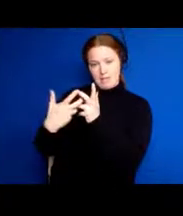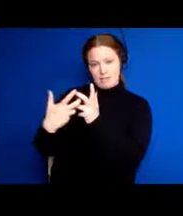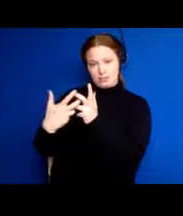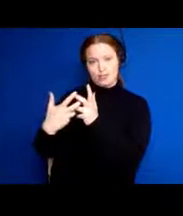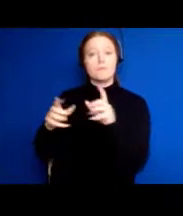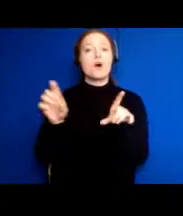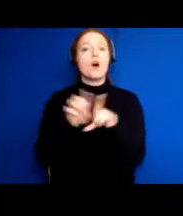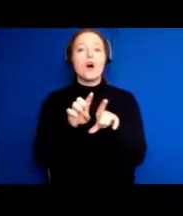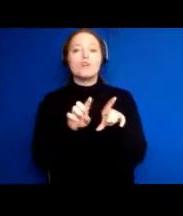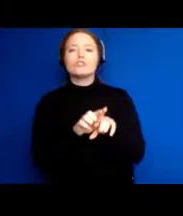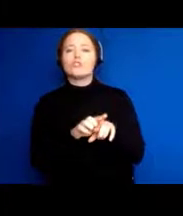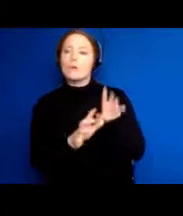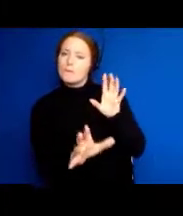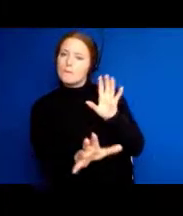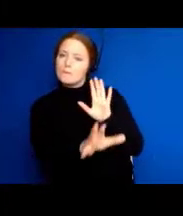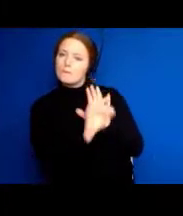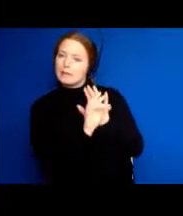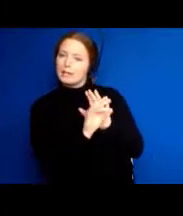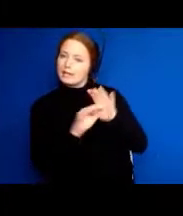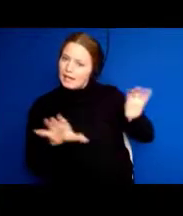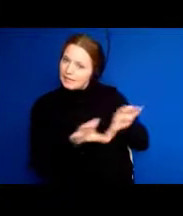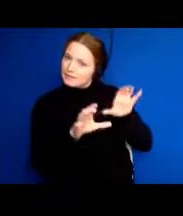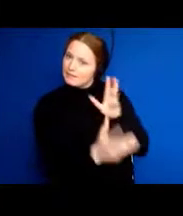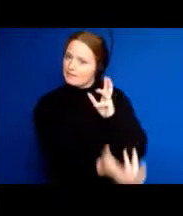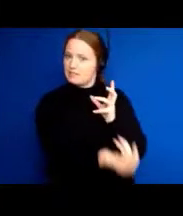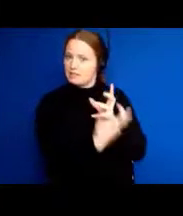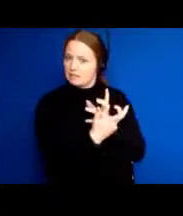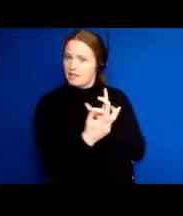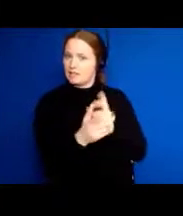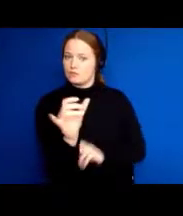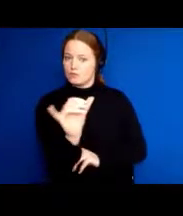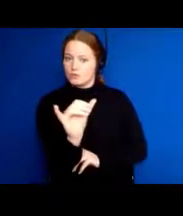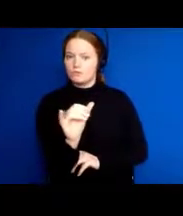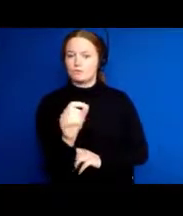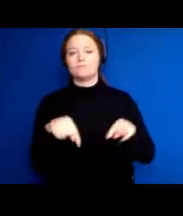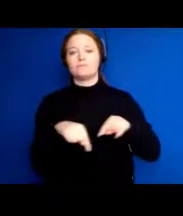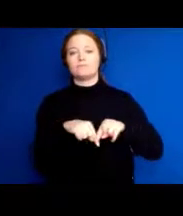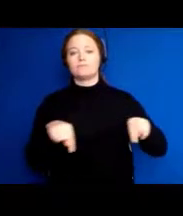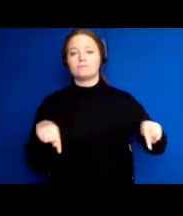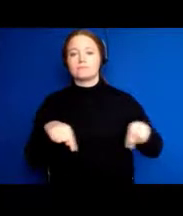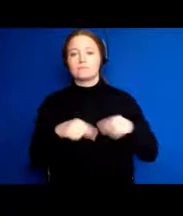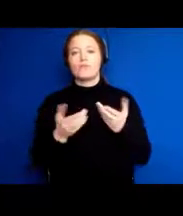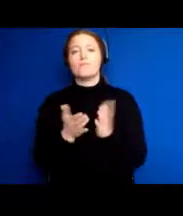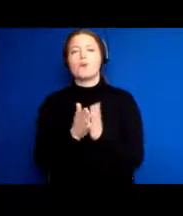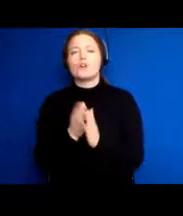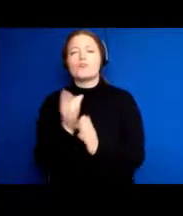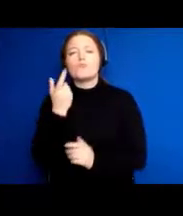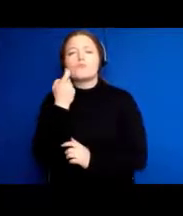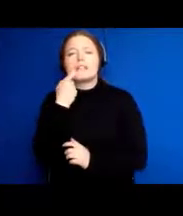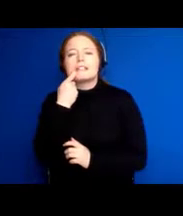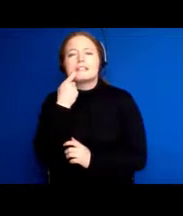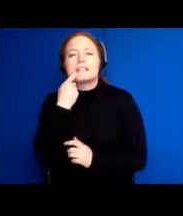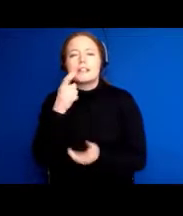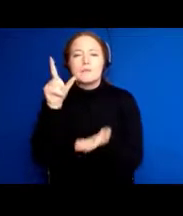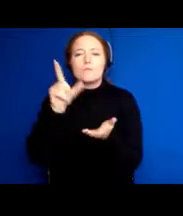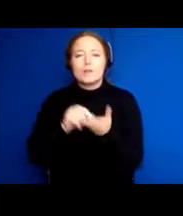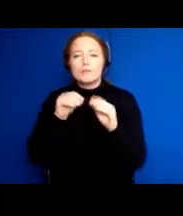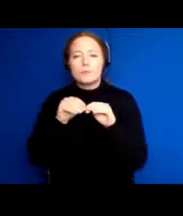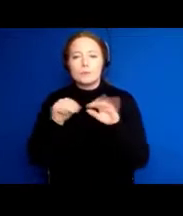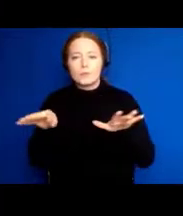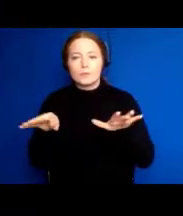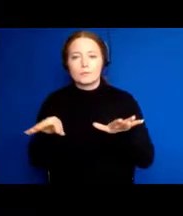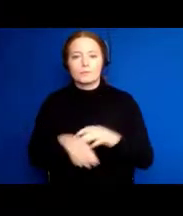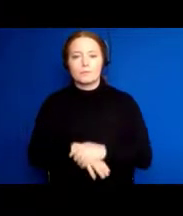And this is a book that came out recently. It was just published a couple of months ago. It's